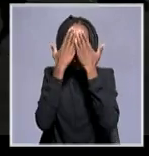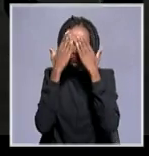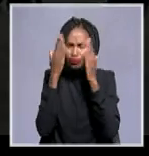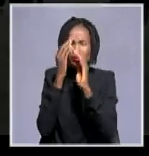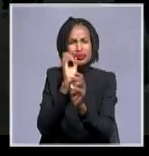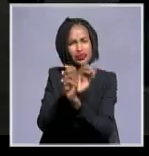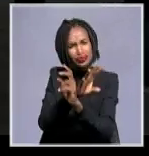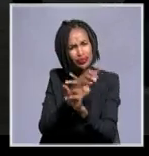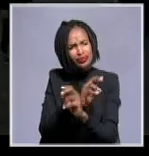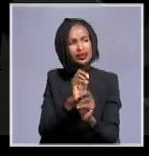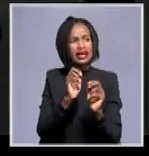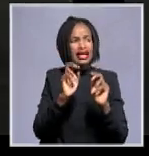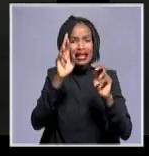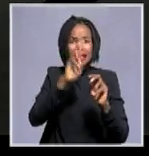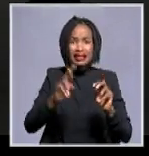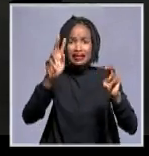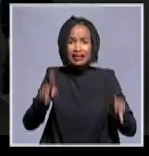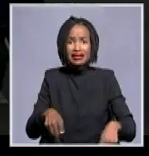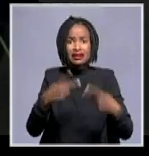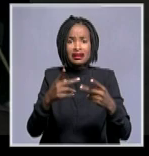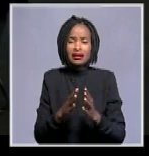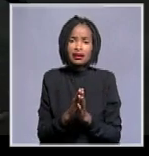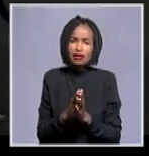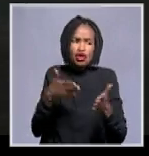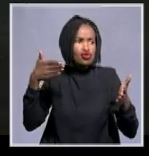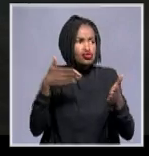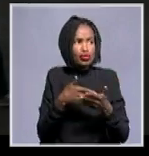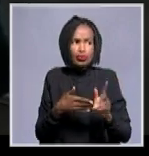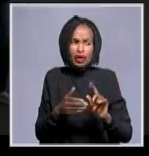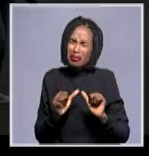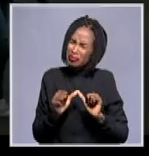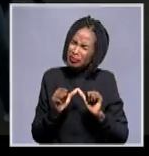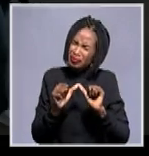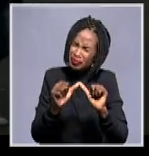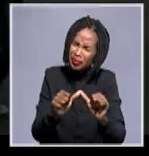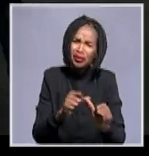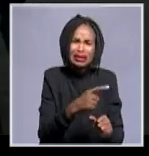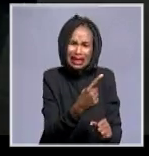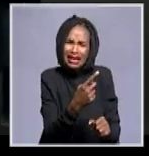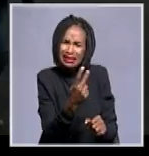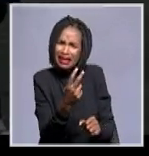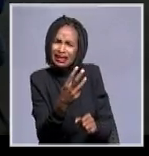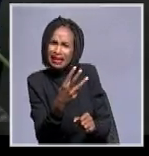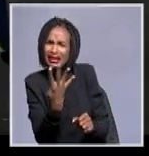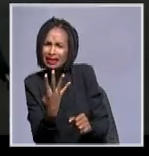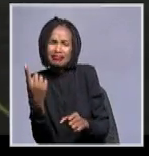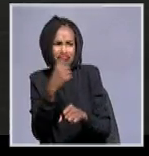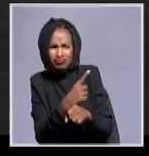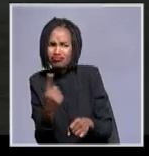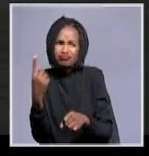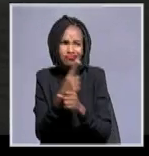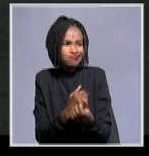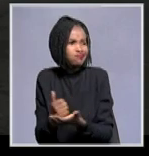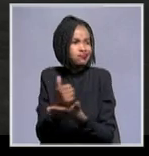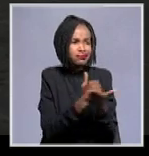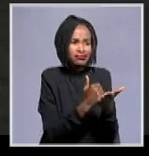Ketman Swoop in the greater Taras region you know not to stop uh but to continue to to to make sure that you know that we we have we start to